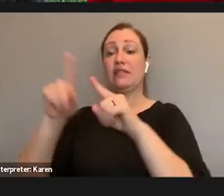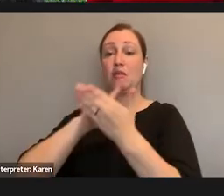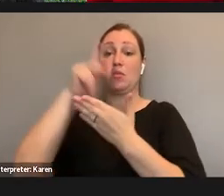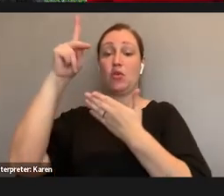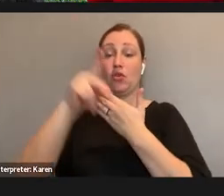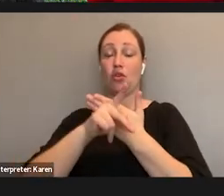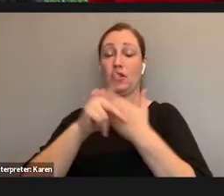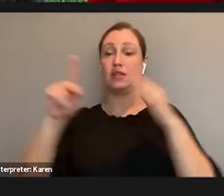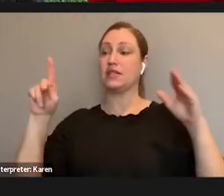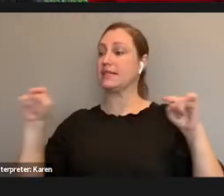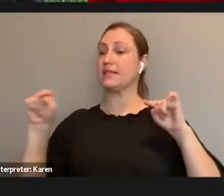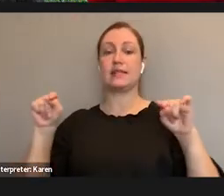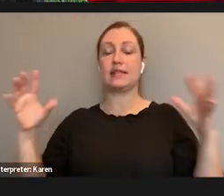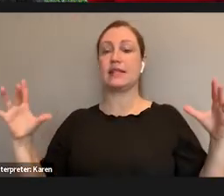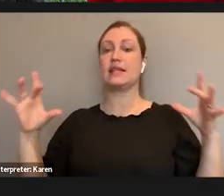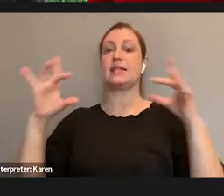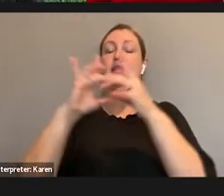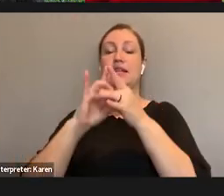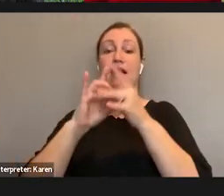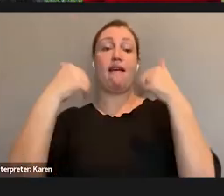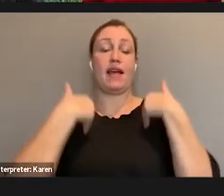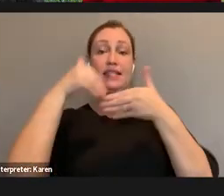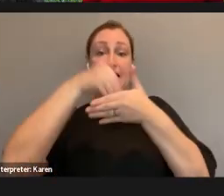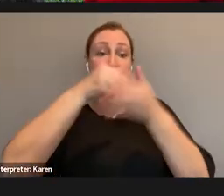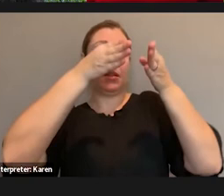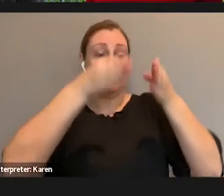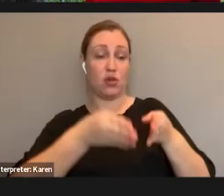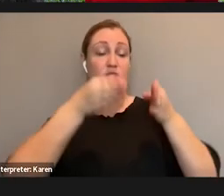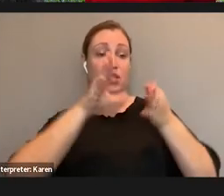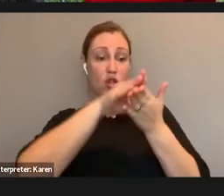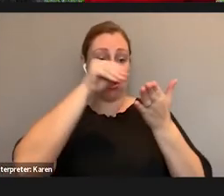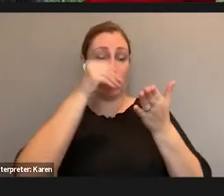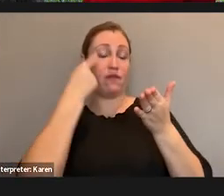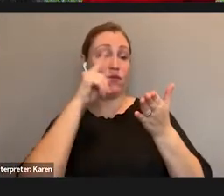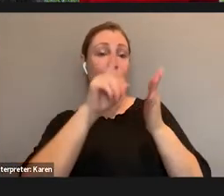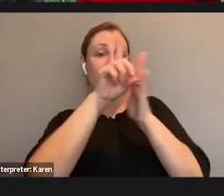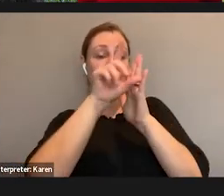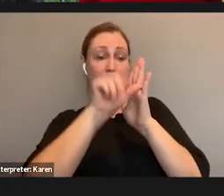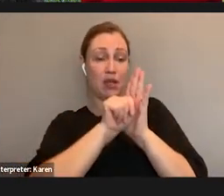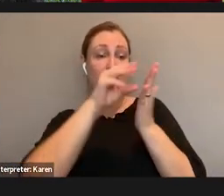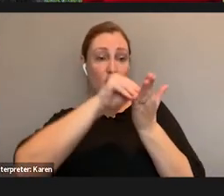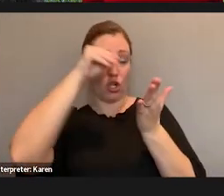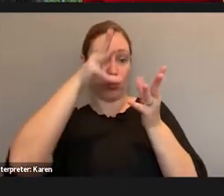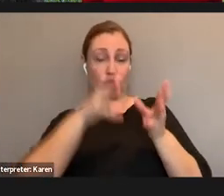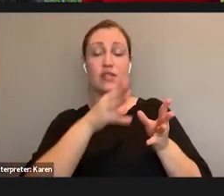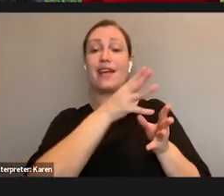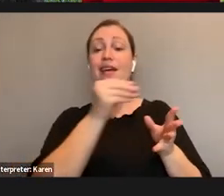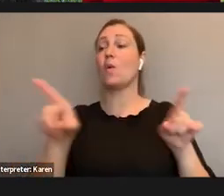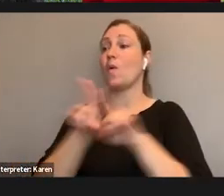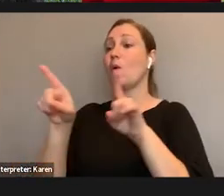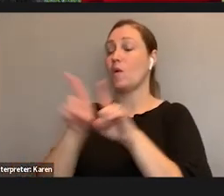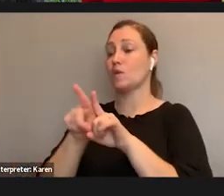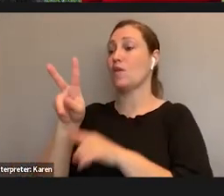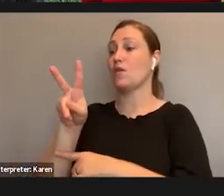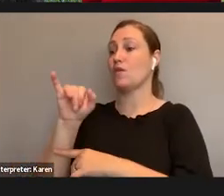that facilitate in-person learning for people with disabilities and also fully virtual accommodation